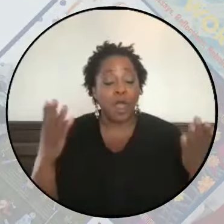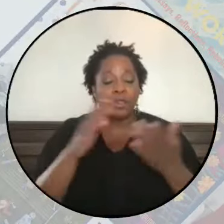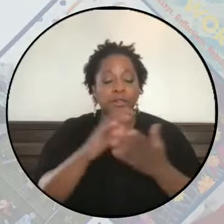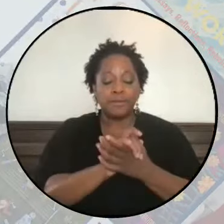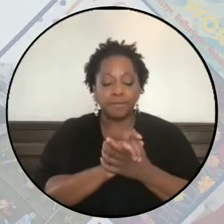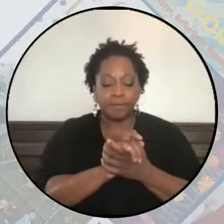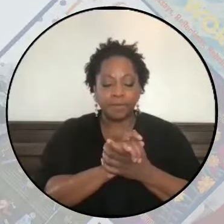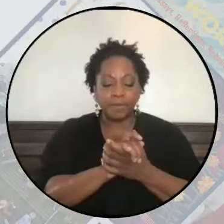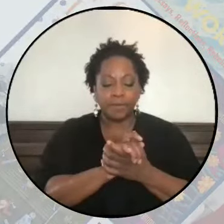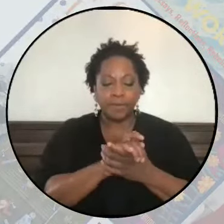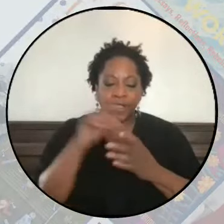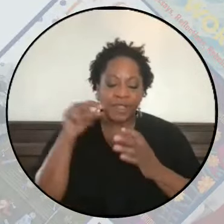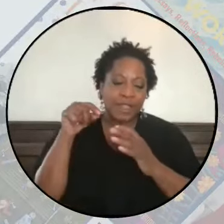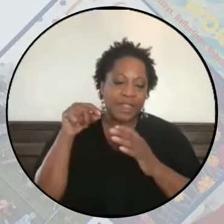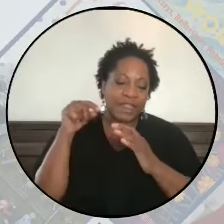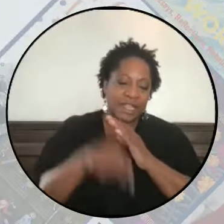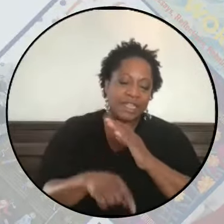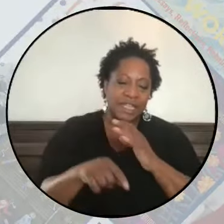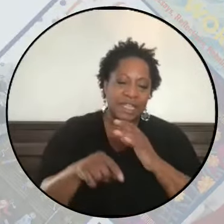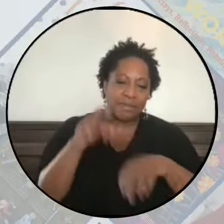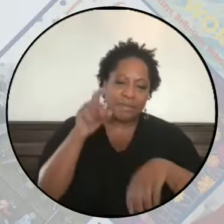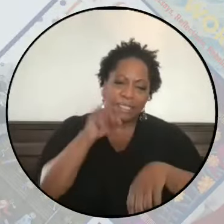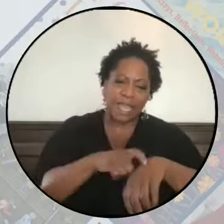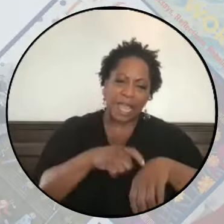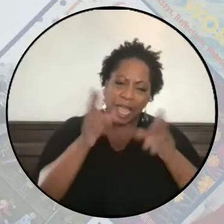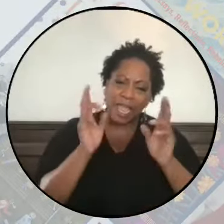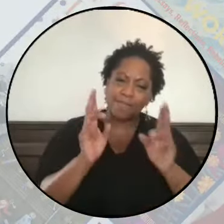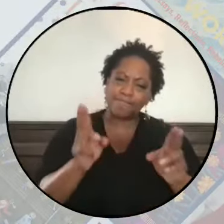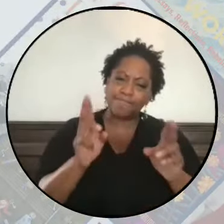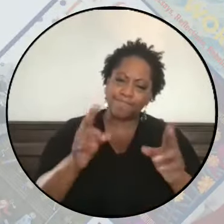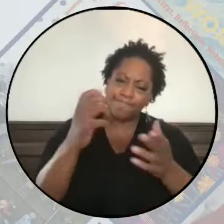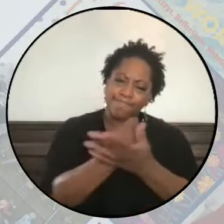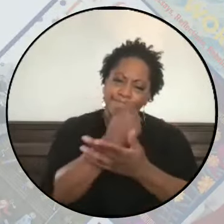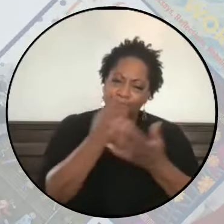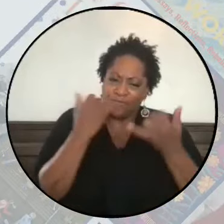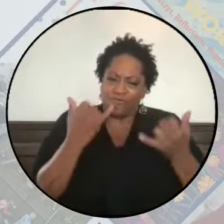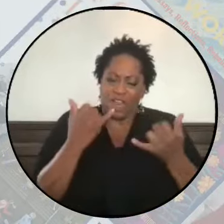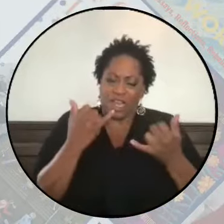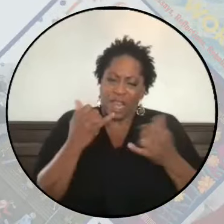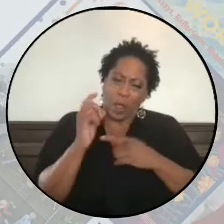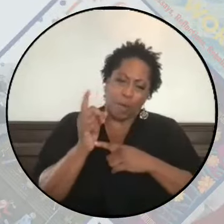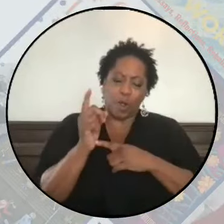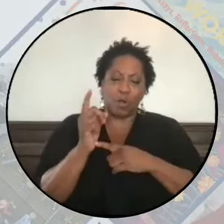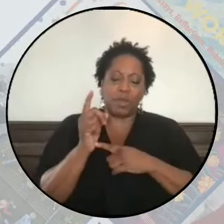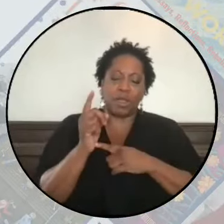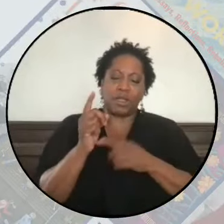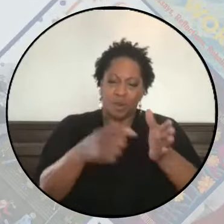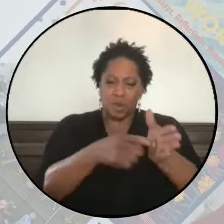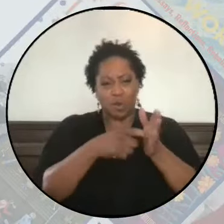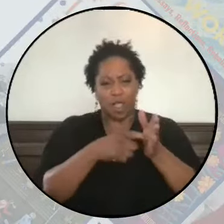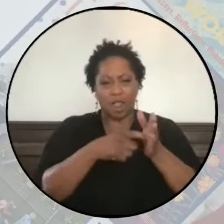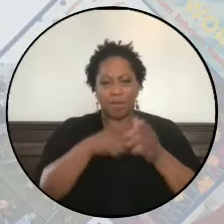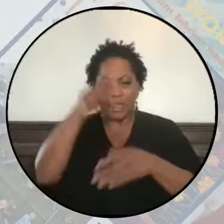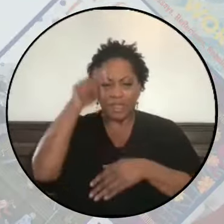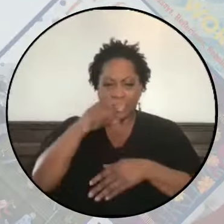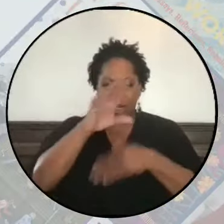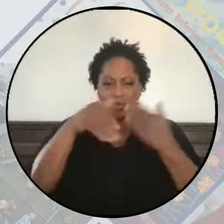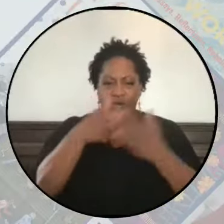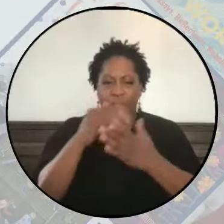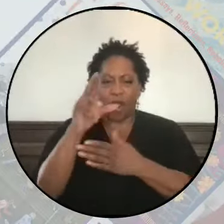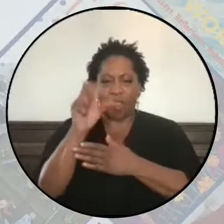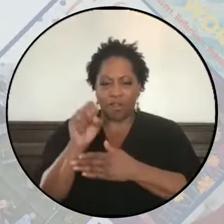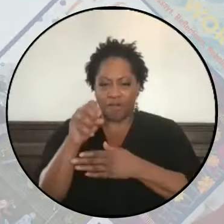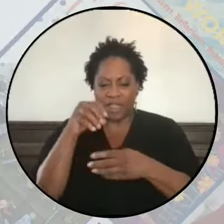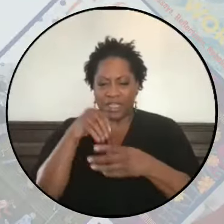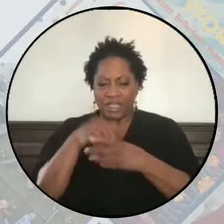urgency of the moment, the absolute necessity for all of us